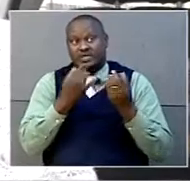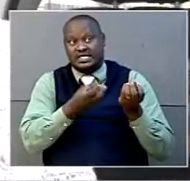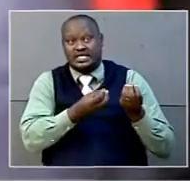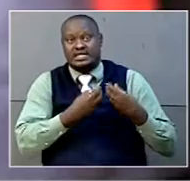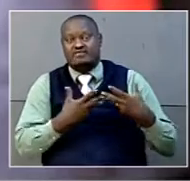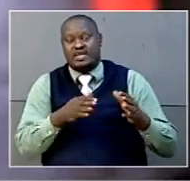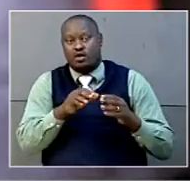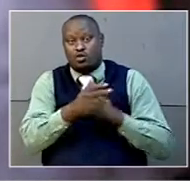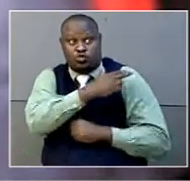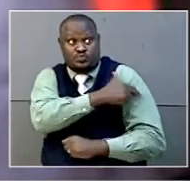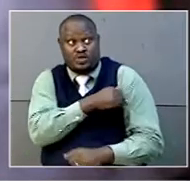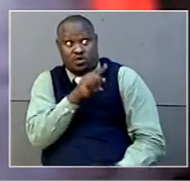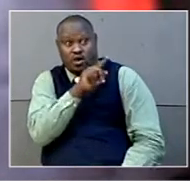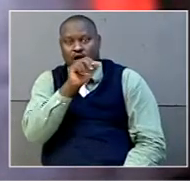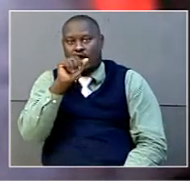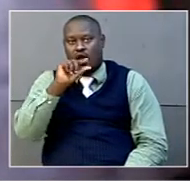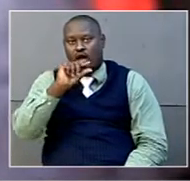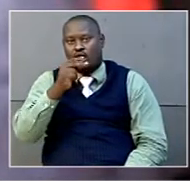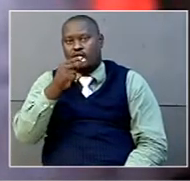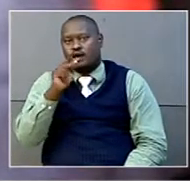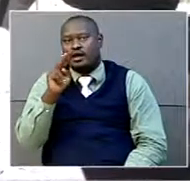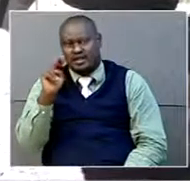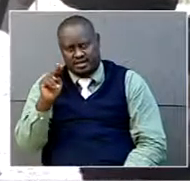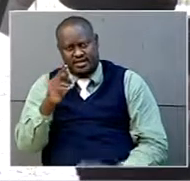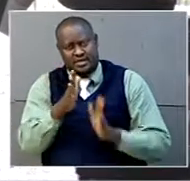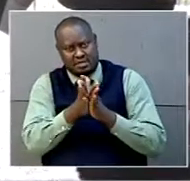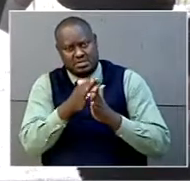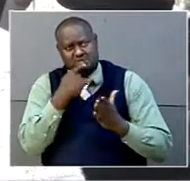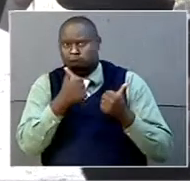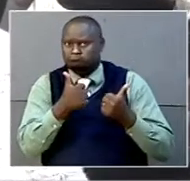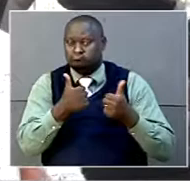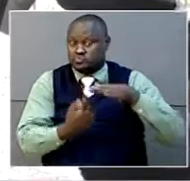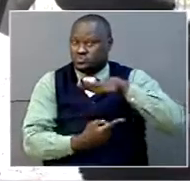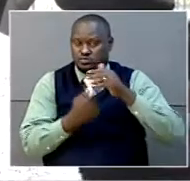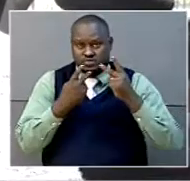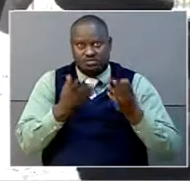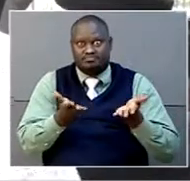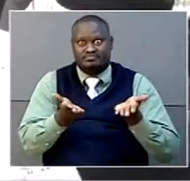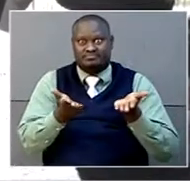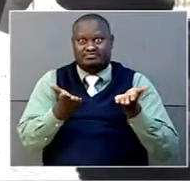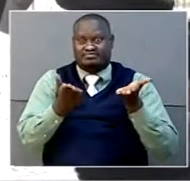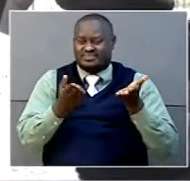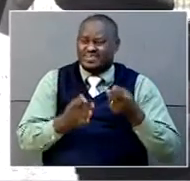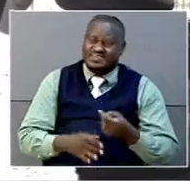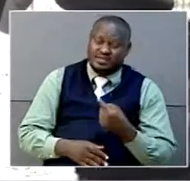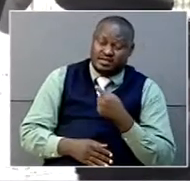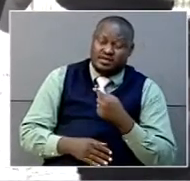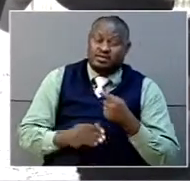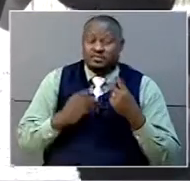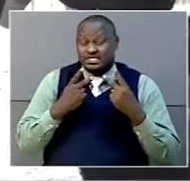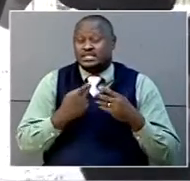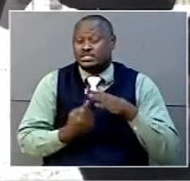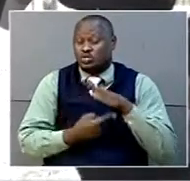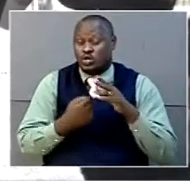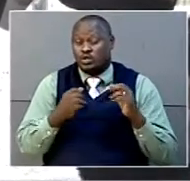Aga Khan Hospital. There was very good progress. Although she is still in that